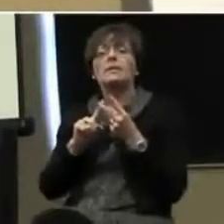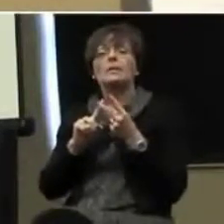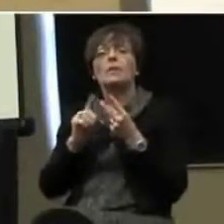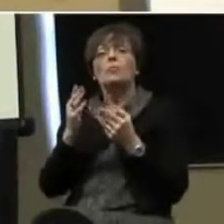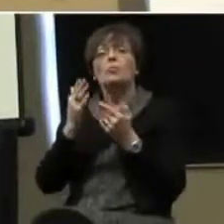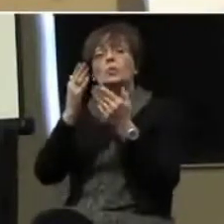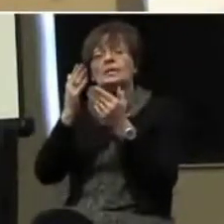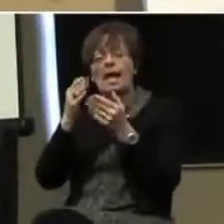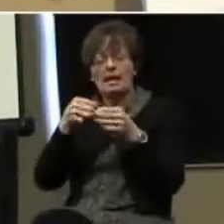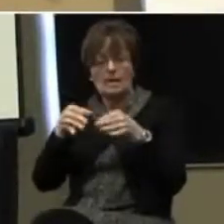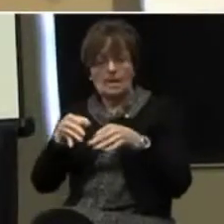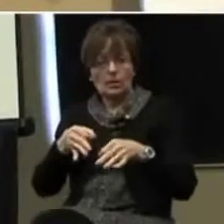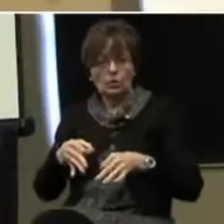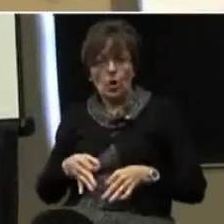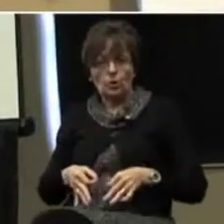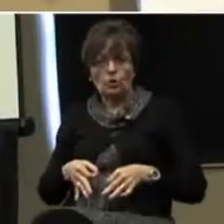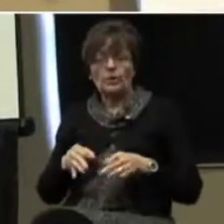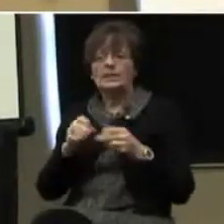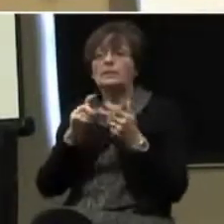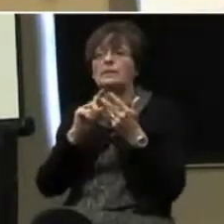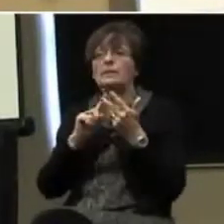We're going to present an instruction.